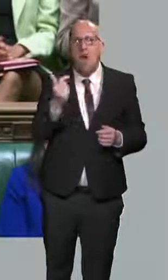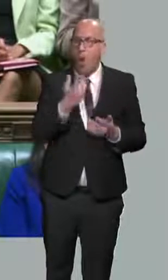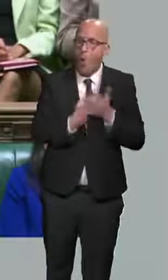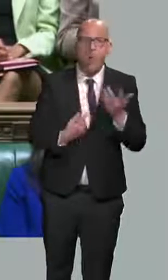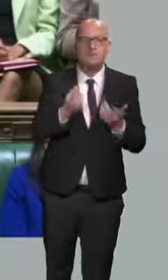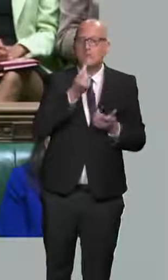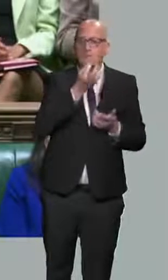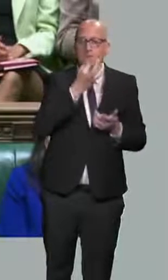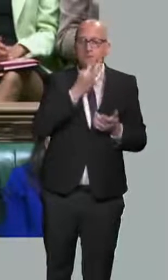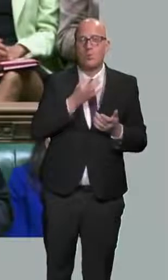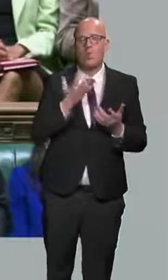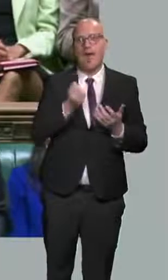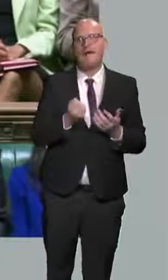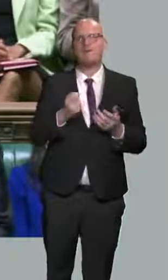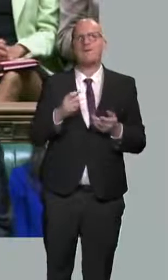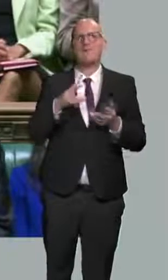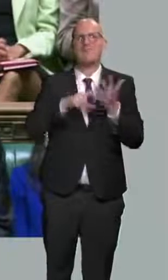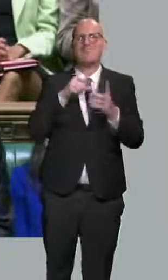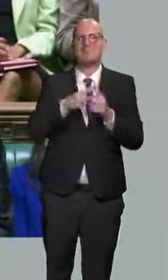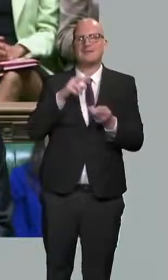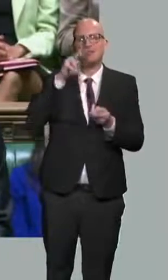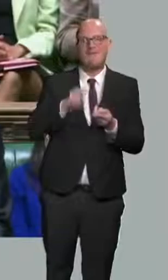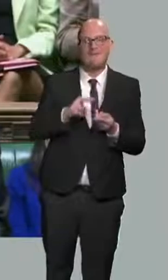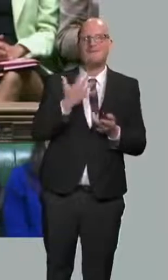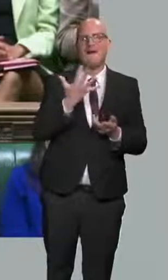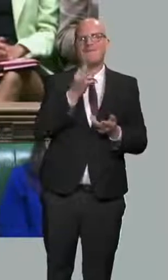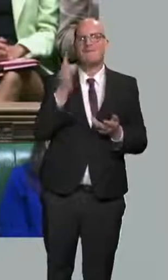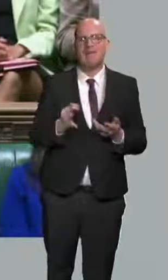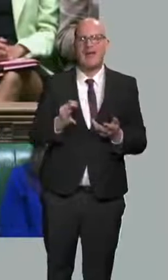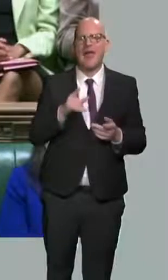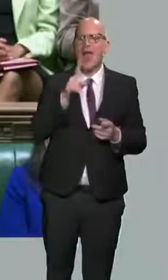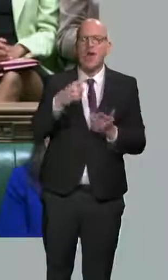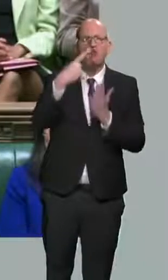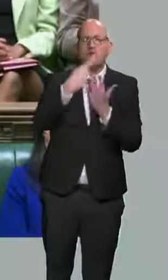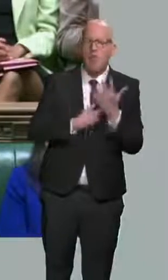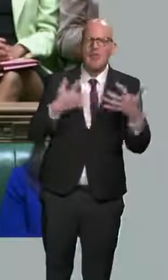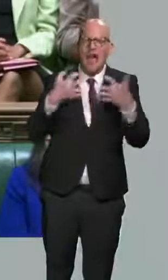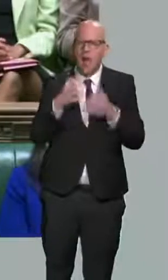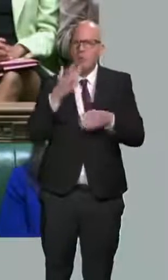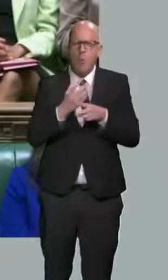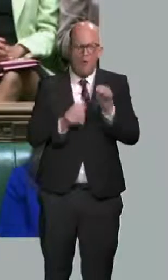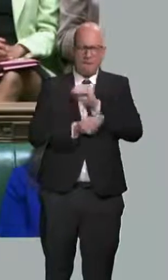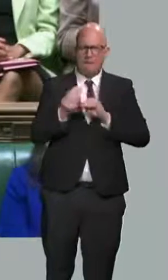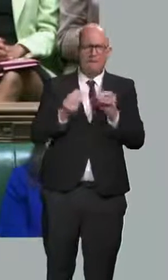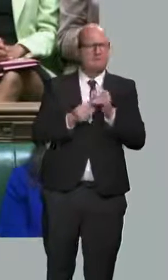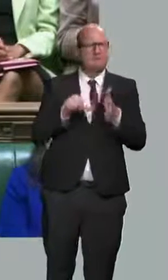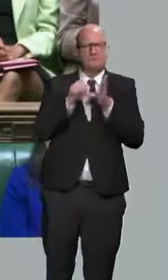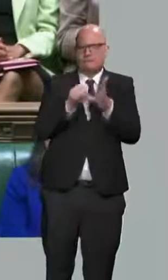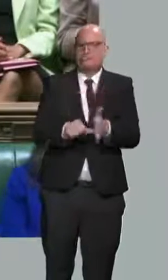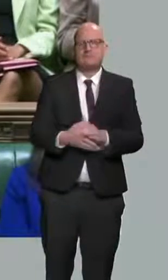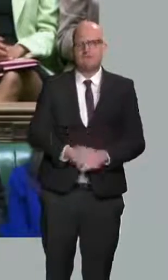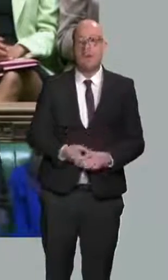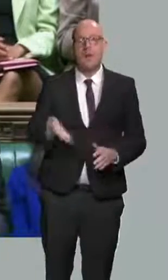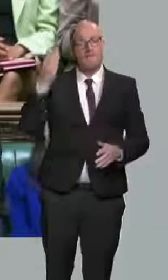VAT relief. And there are complex rules about who is eligible. The relief used to be more generous.